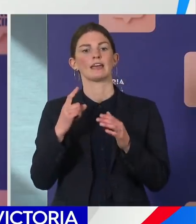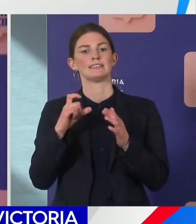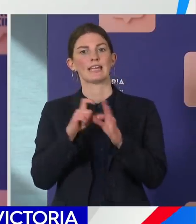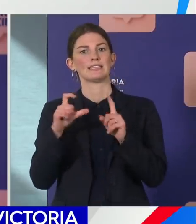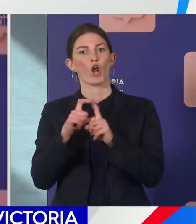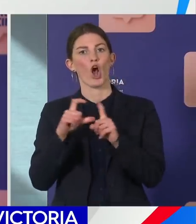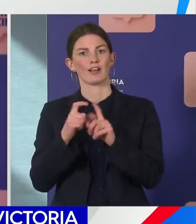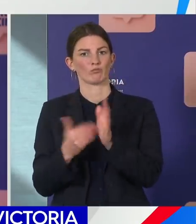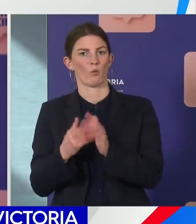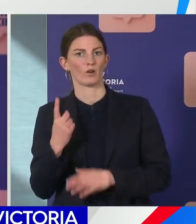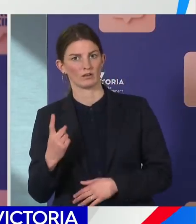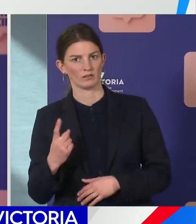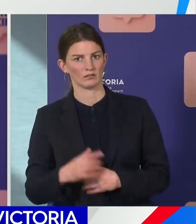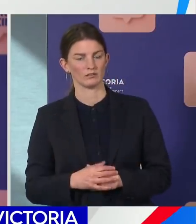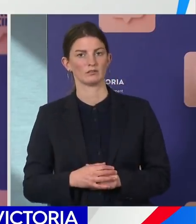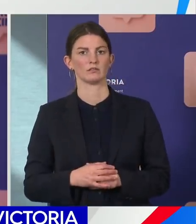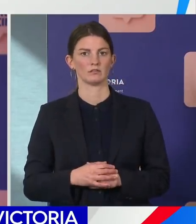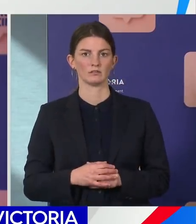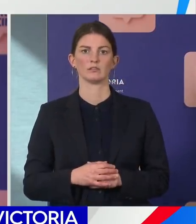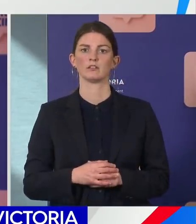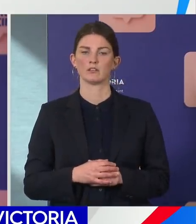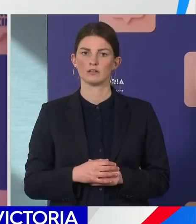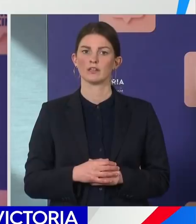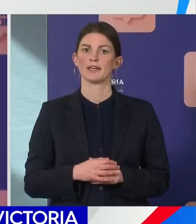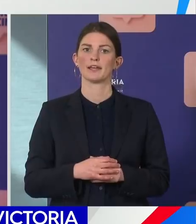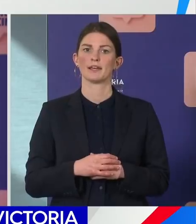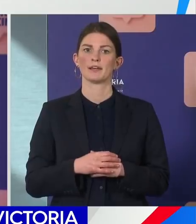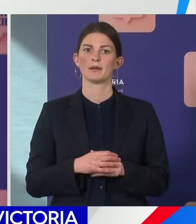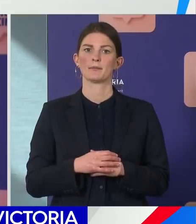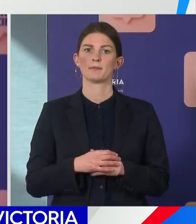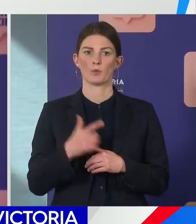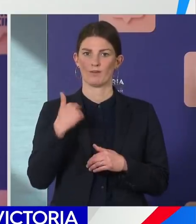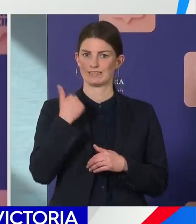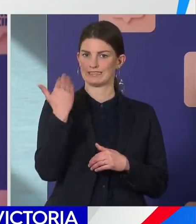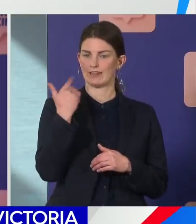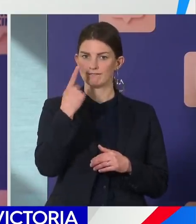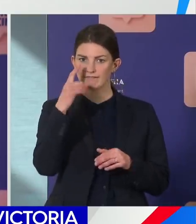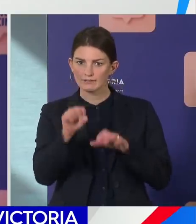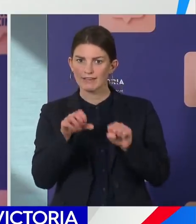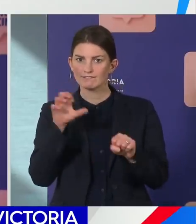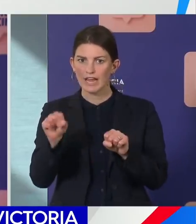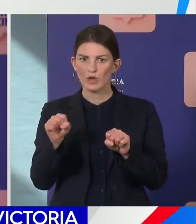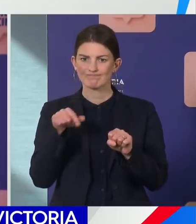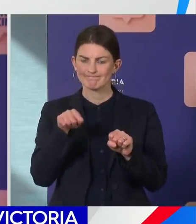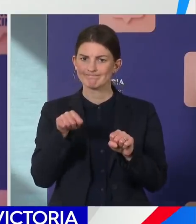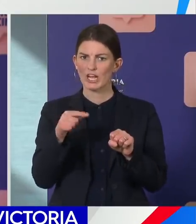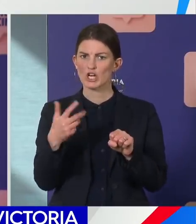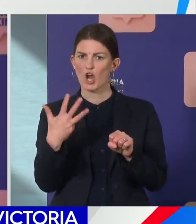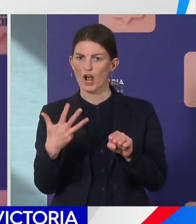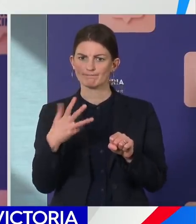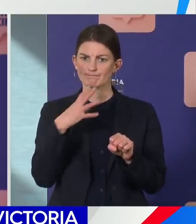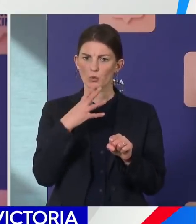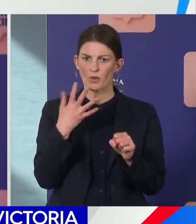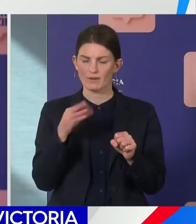We have nine further cases that are linked to cases we've identified in recent days and we're still working on their linkages but they are now connected